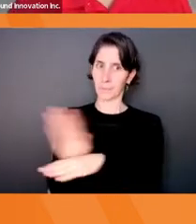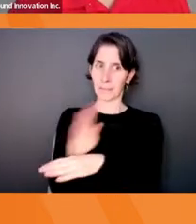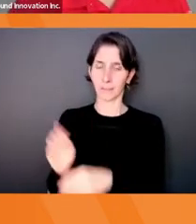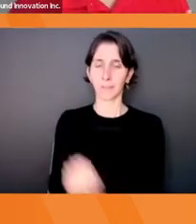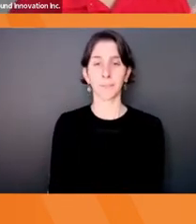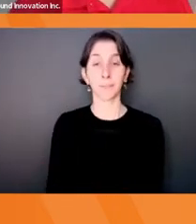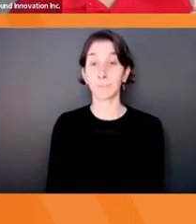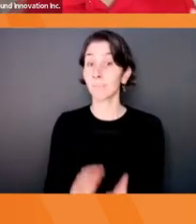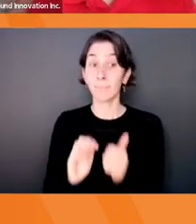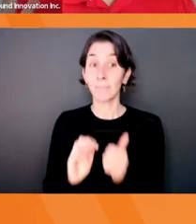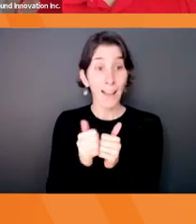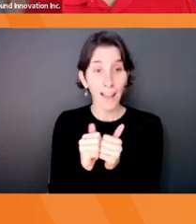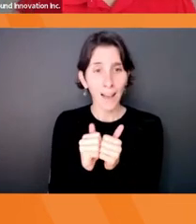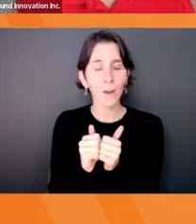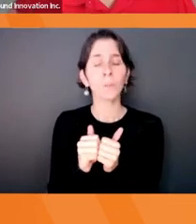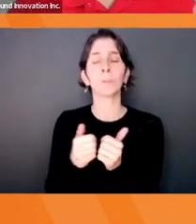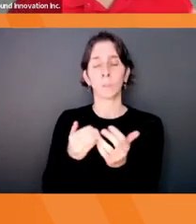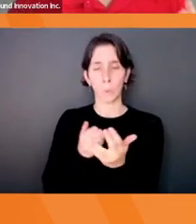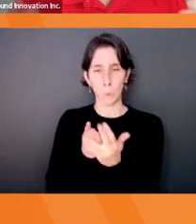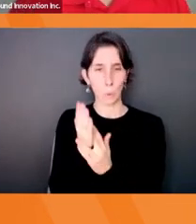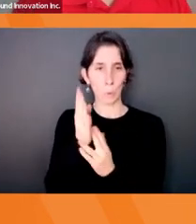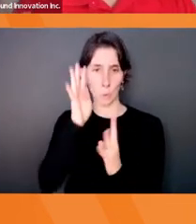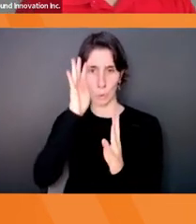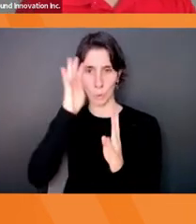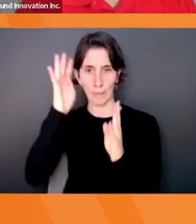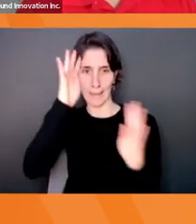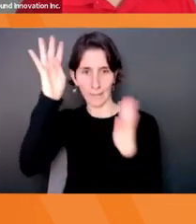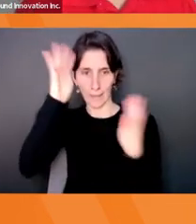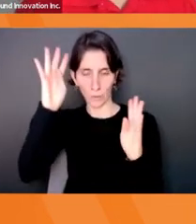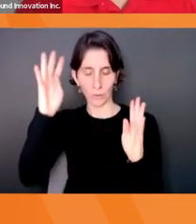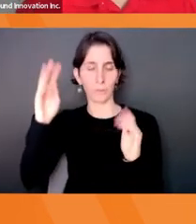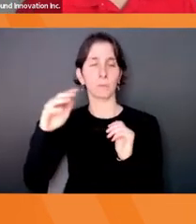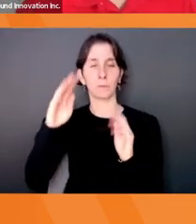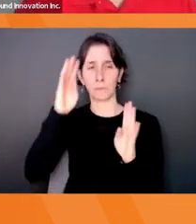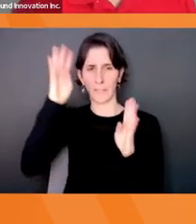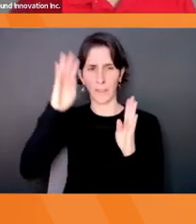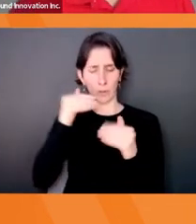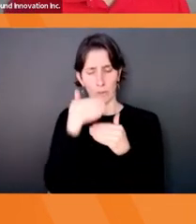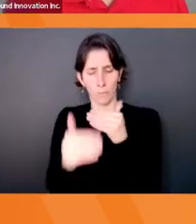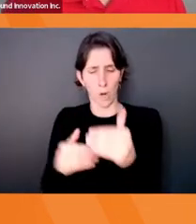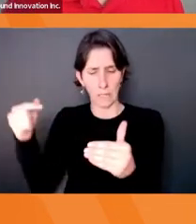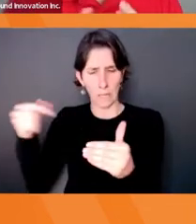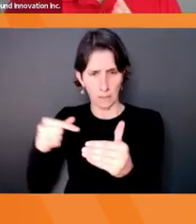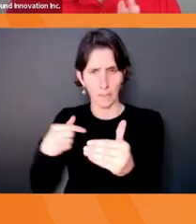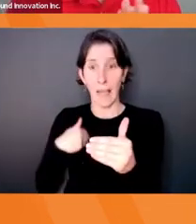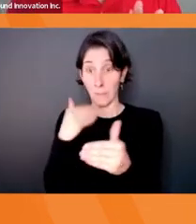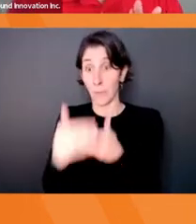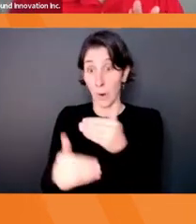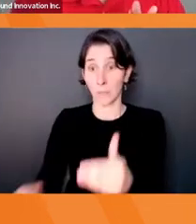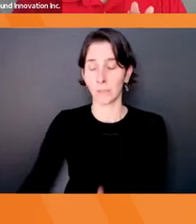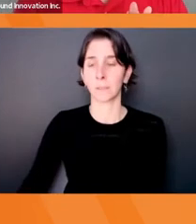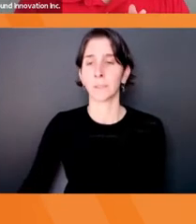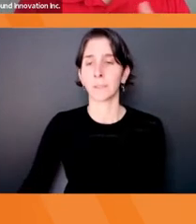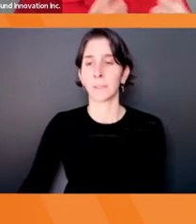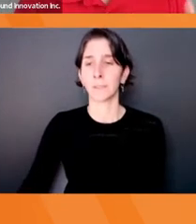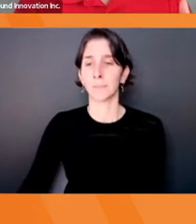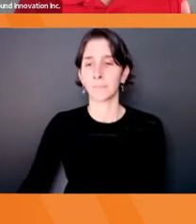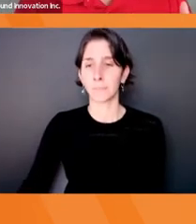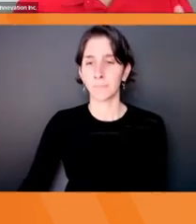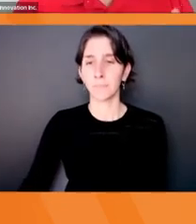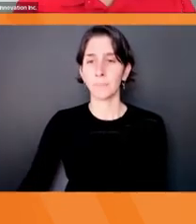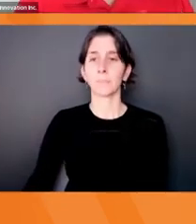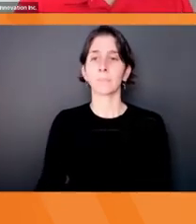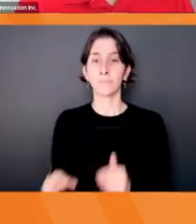all is through the innovation process. There's a process to actually innovate. And I like to say that the innovation process is an